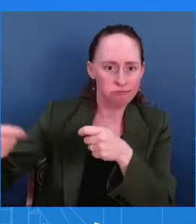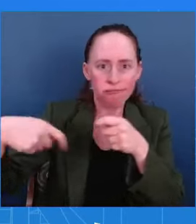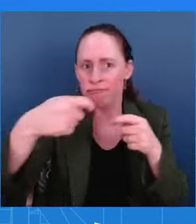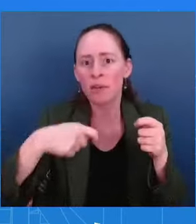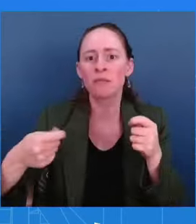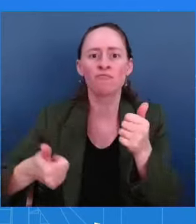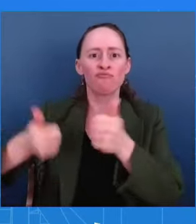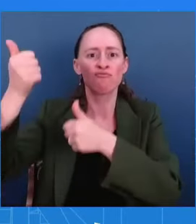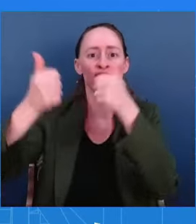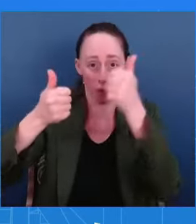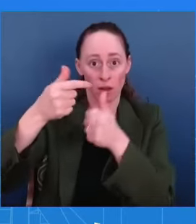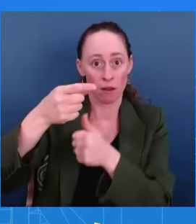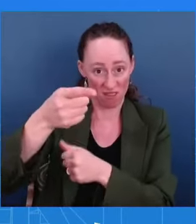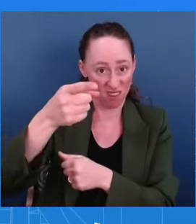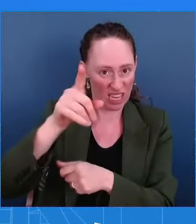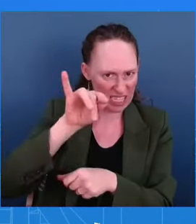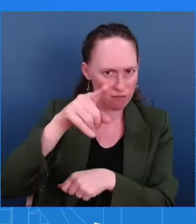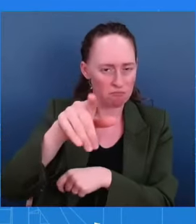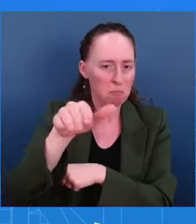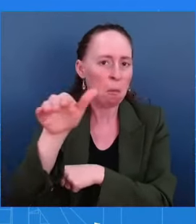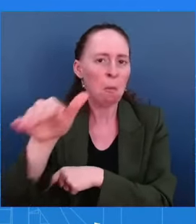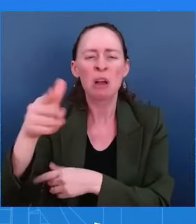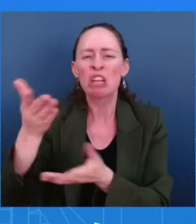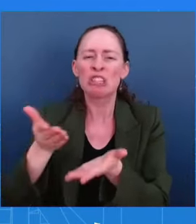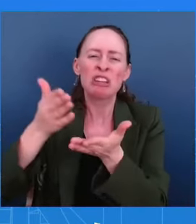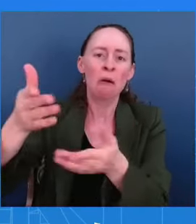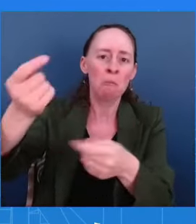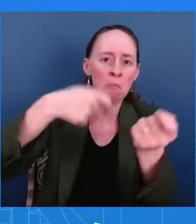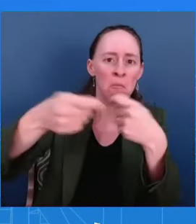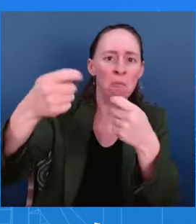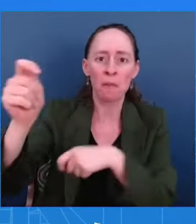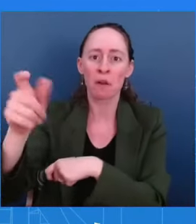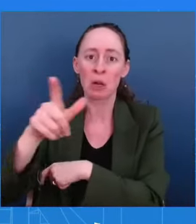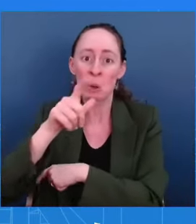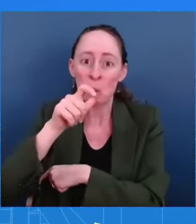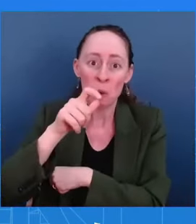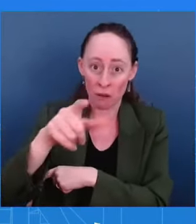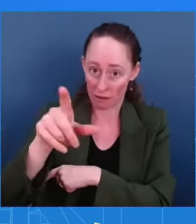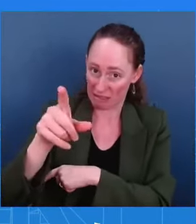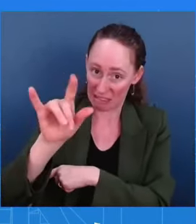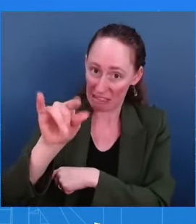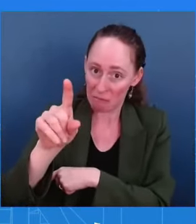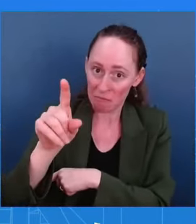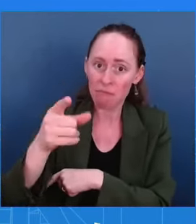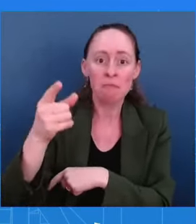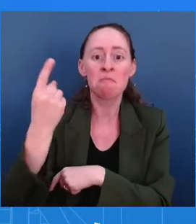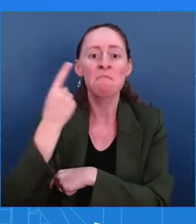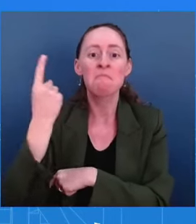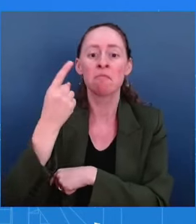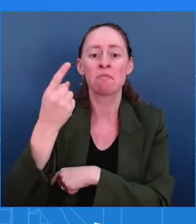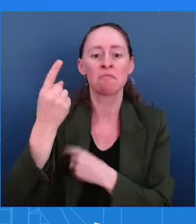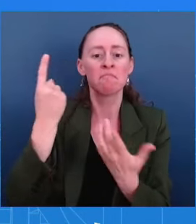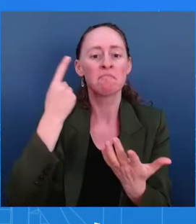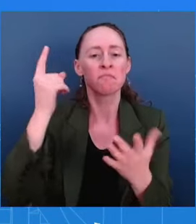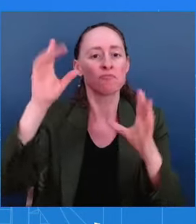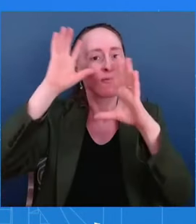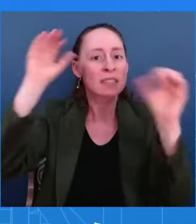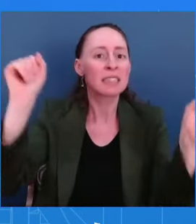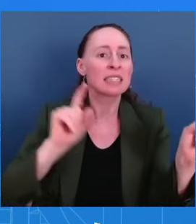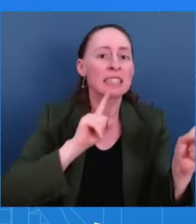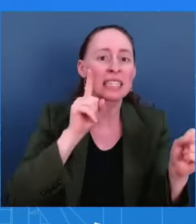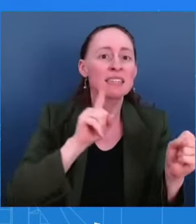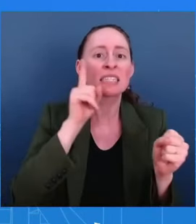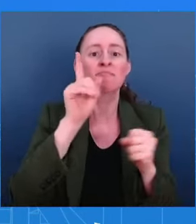in close contact with everyone in Politski's government, are they seeking your advice on how to make changes to their government? No.